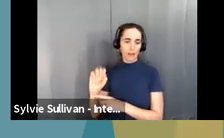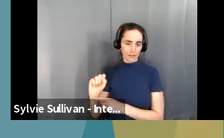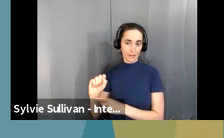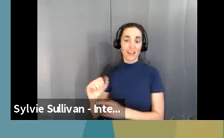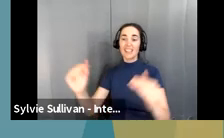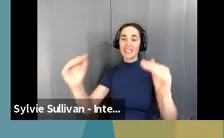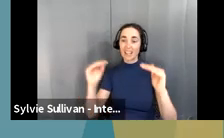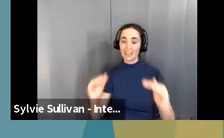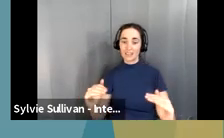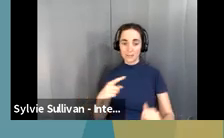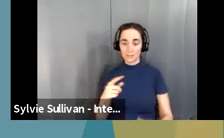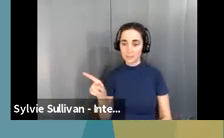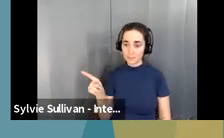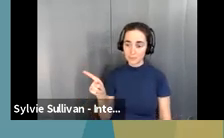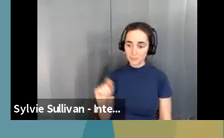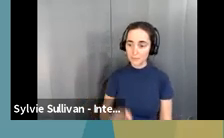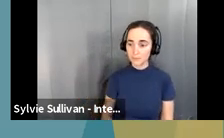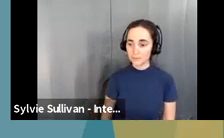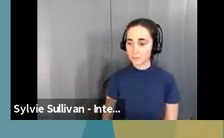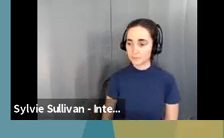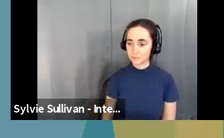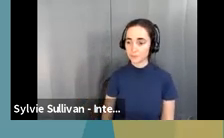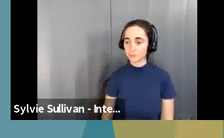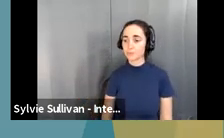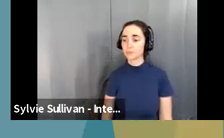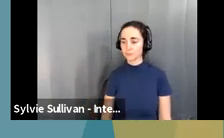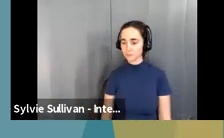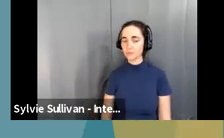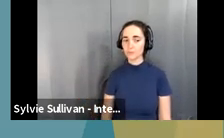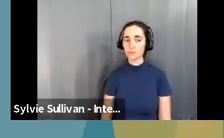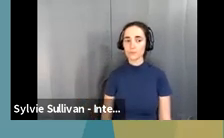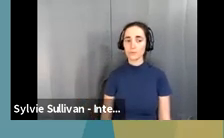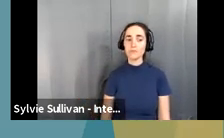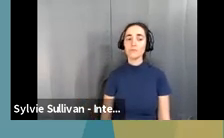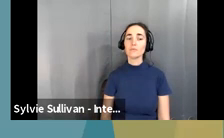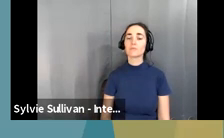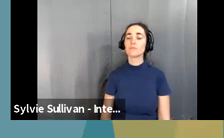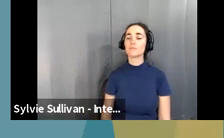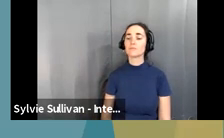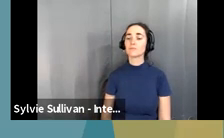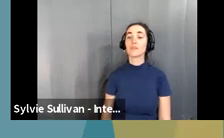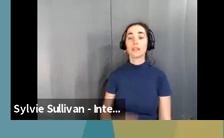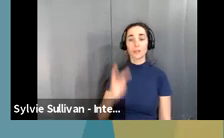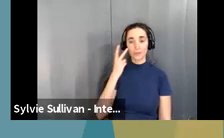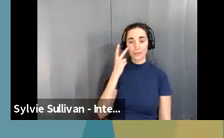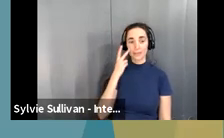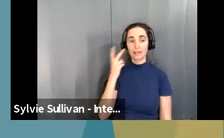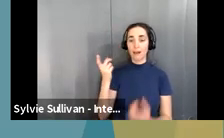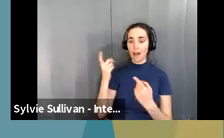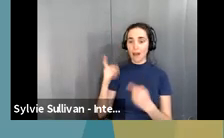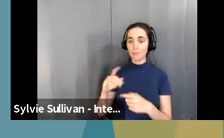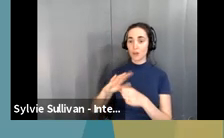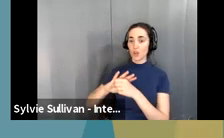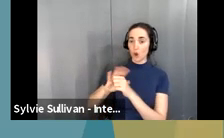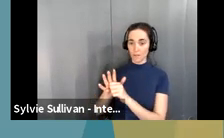we will see some of the highlights of the COVID rates among the